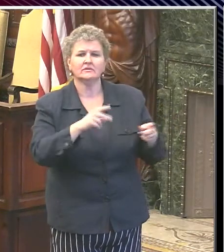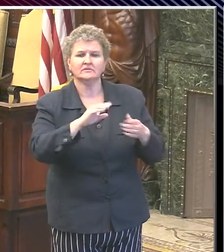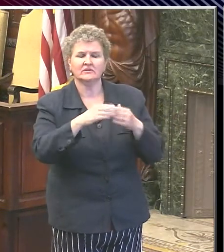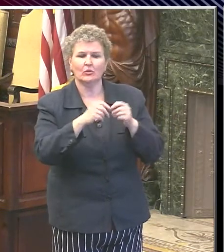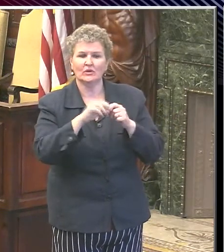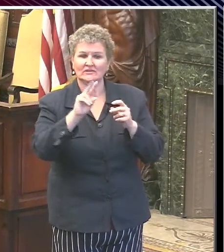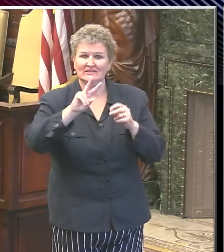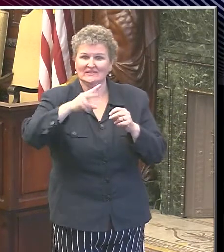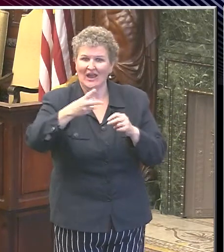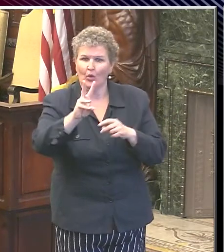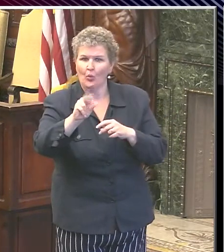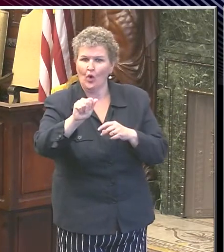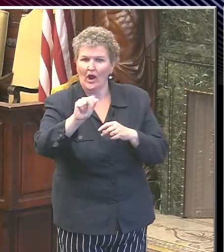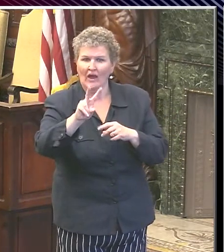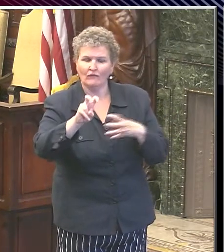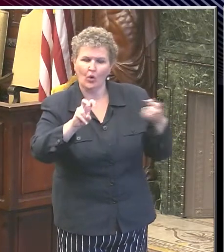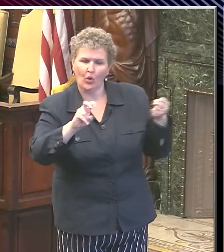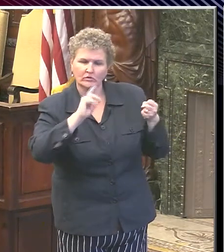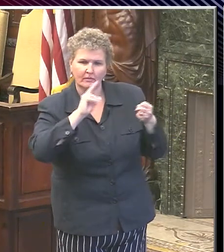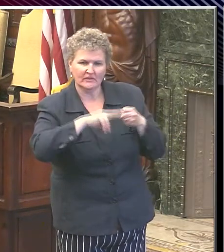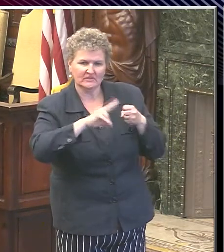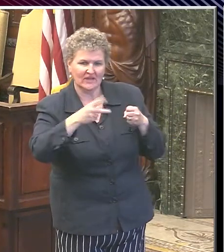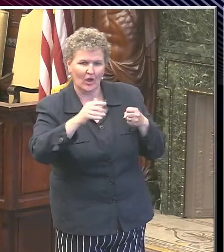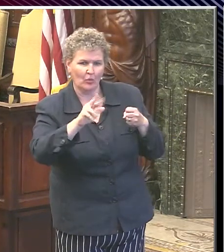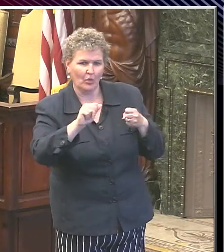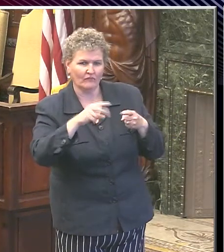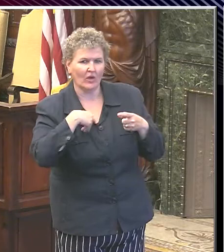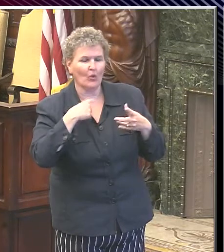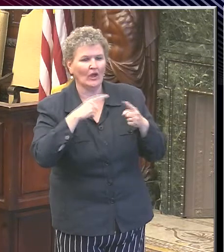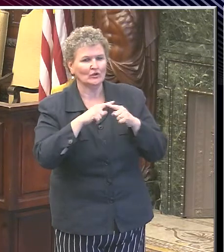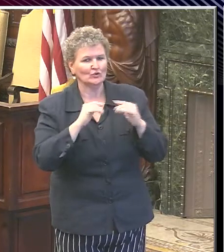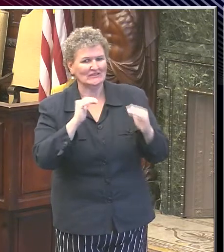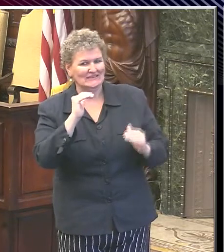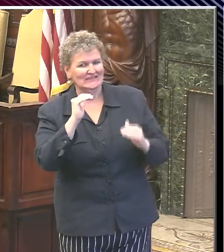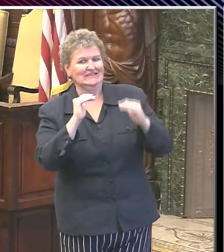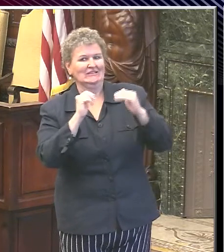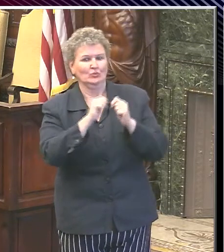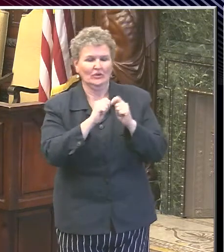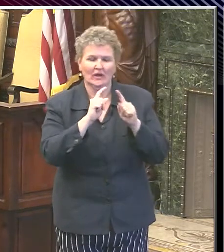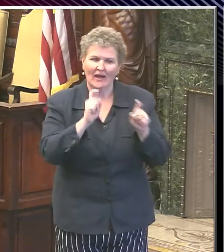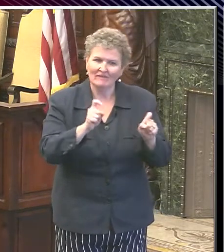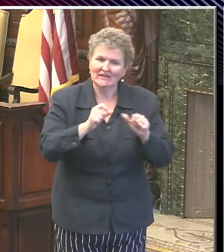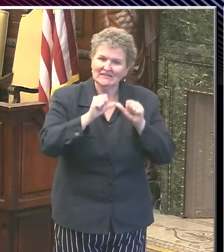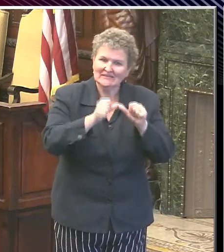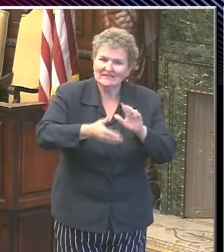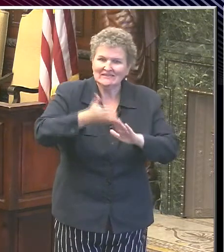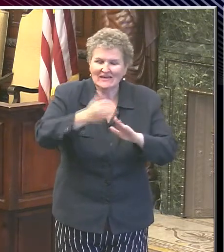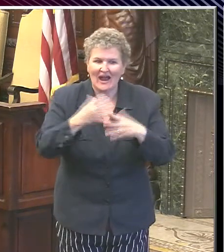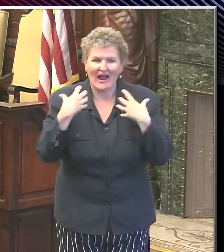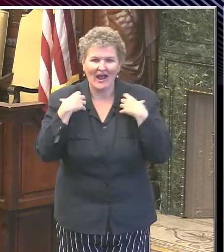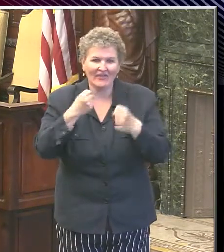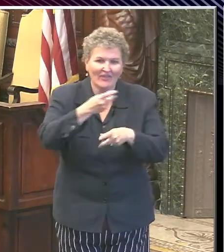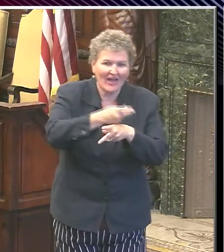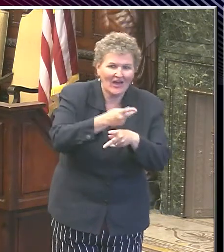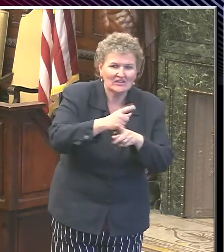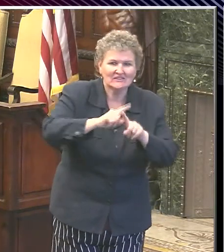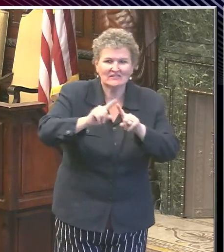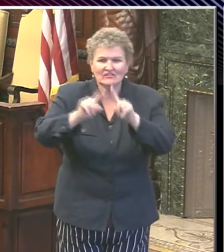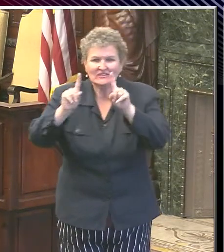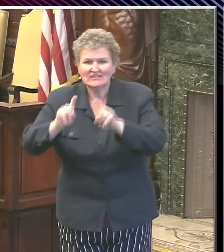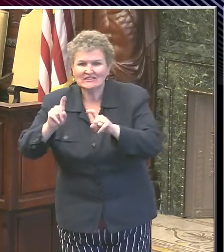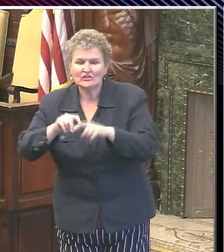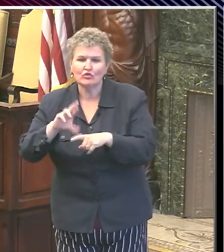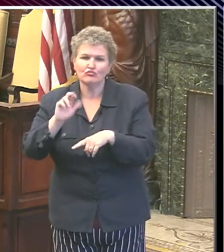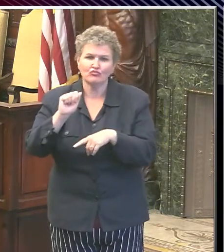inequities that have existed for generations in this country when it comes to healthcare education, racism and everything else.